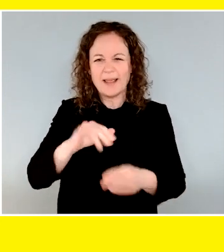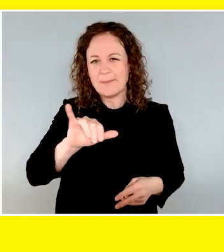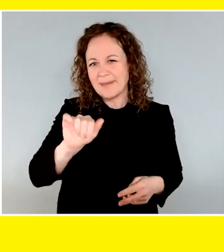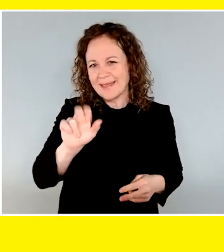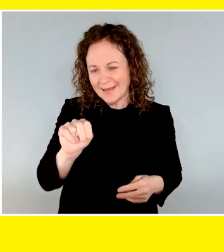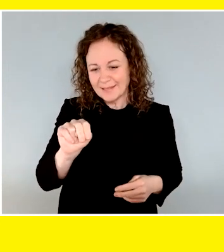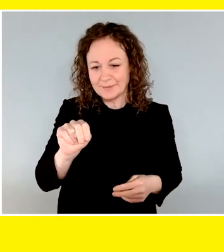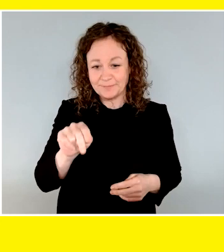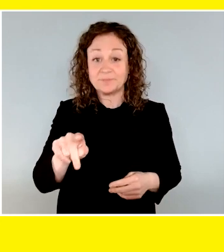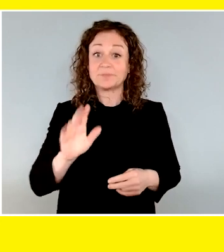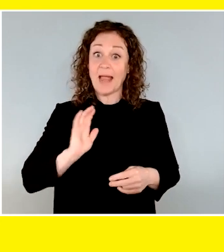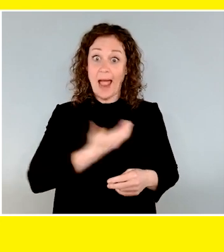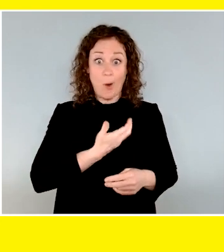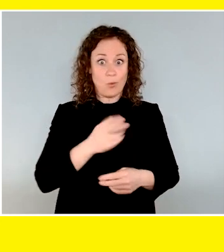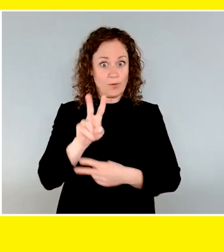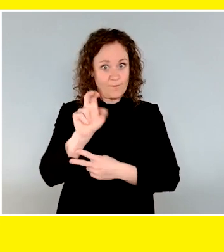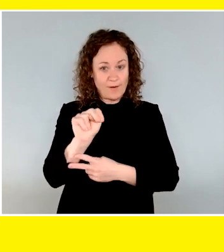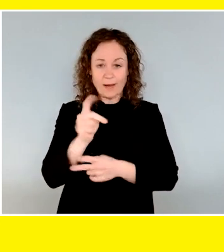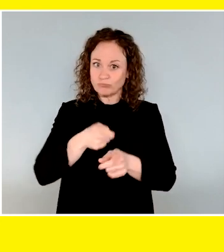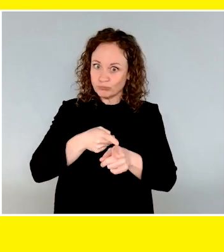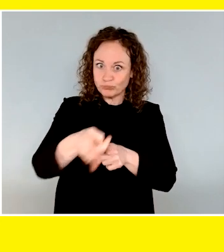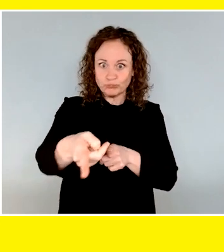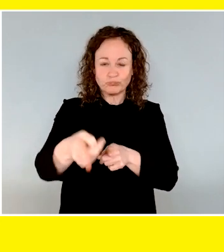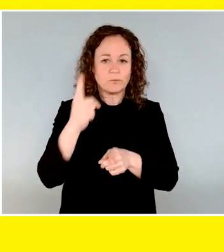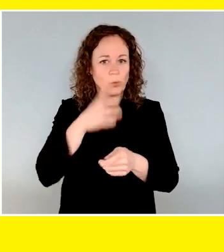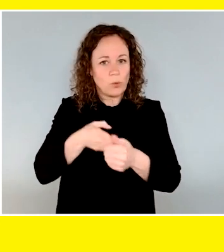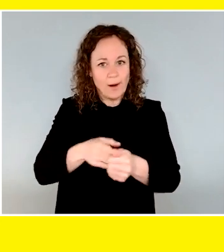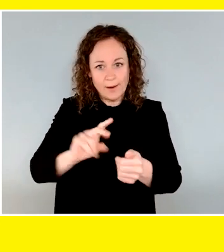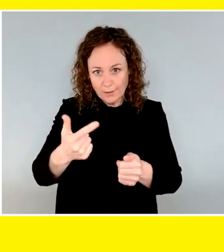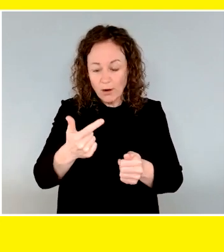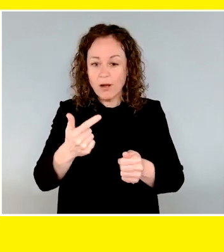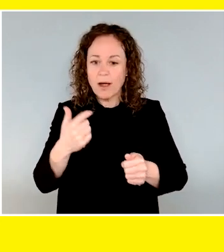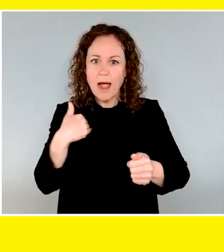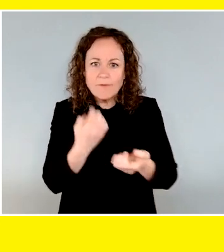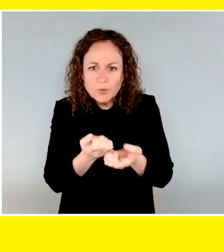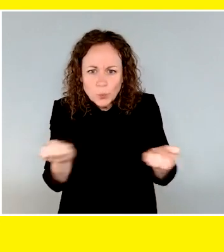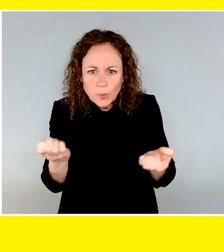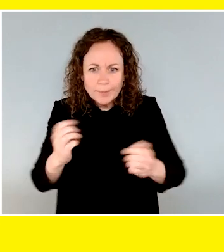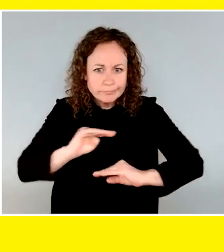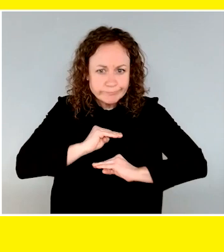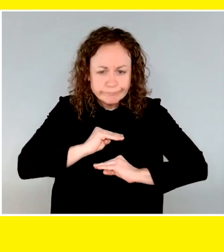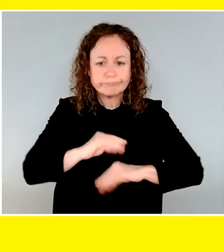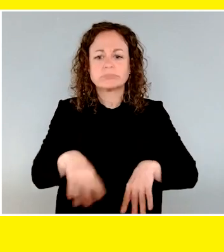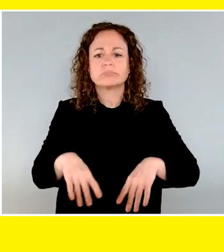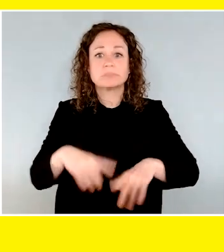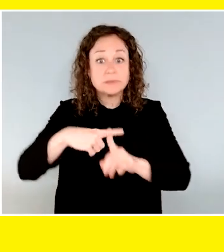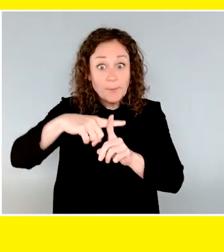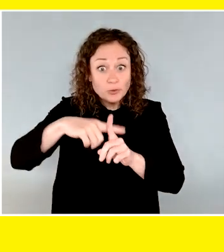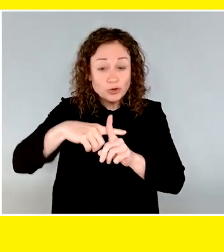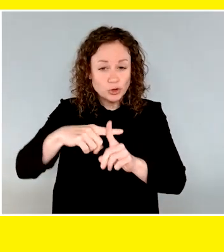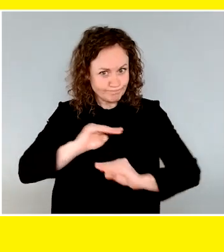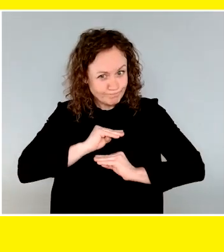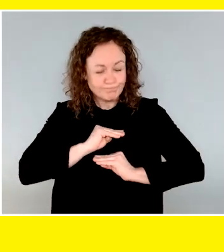CNIB guide dogs vans. These vans are specially equipped, temperature-controlled vehicles outfitted with built-in space